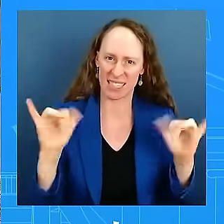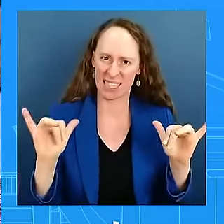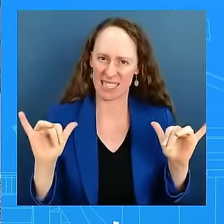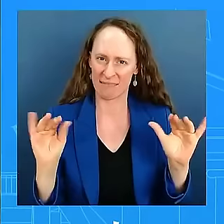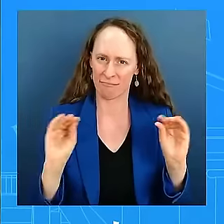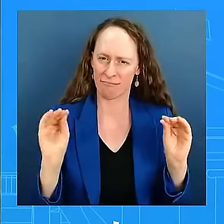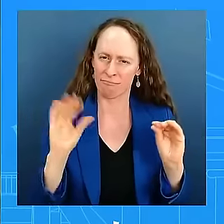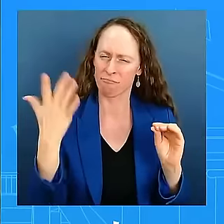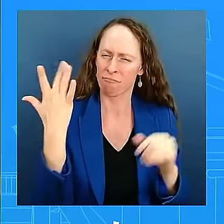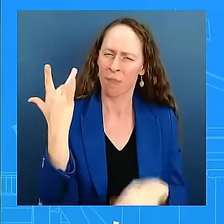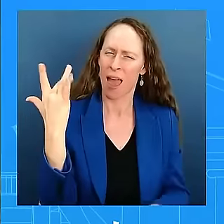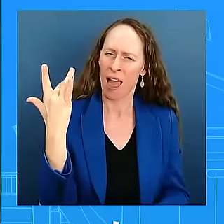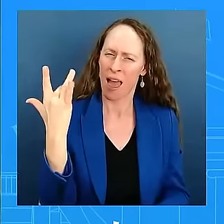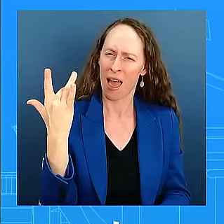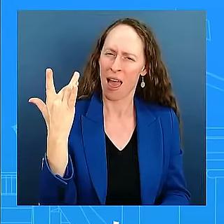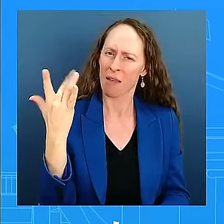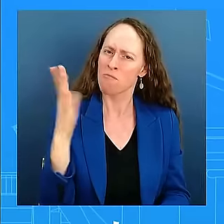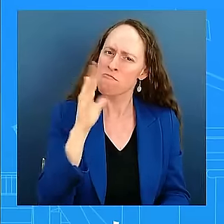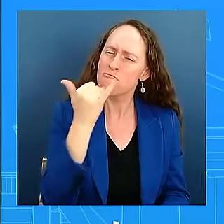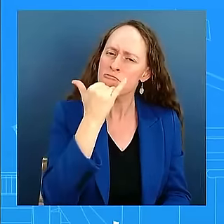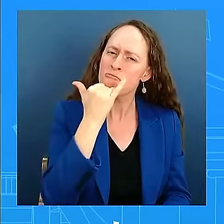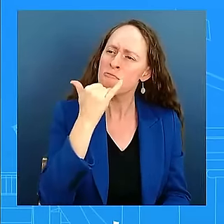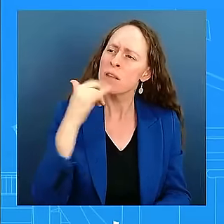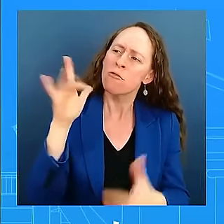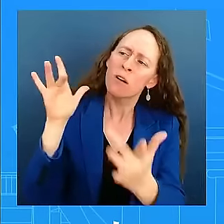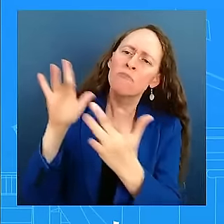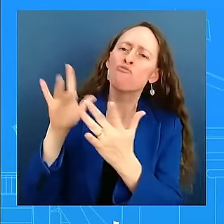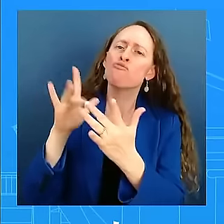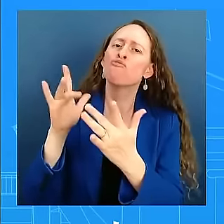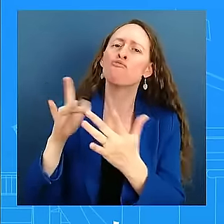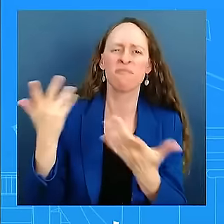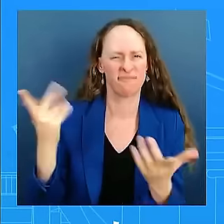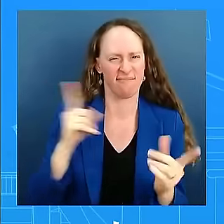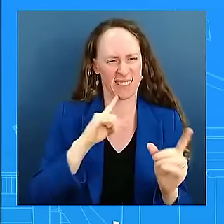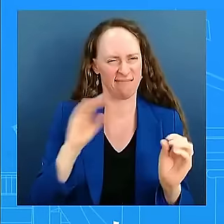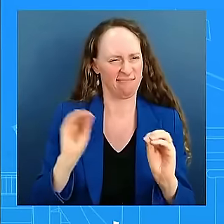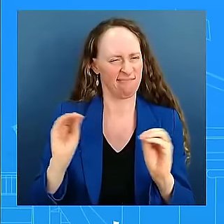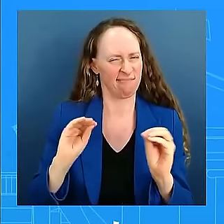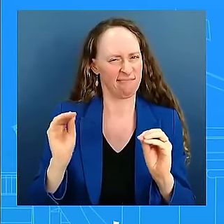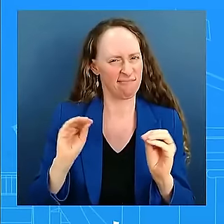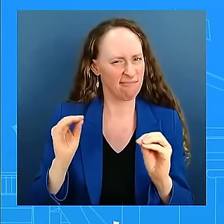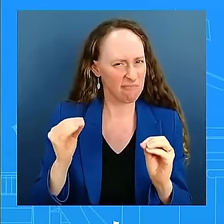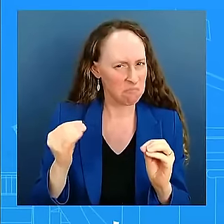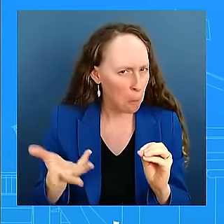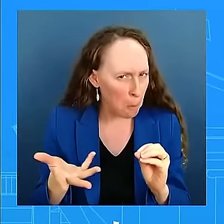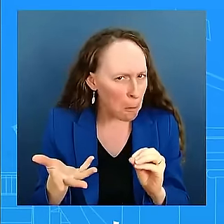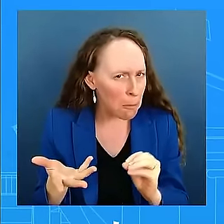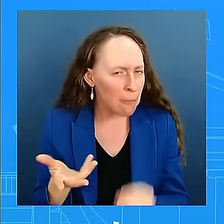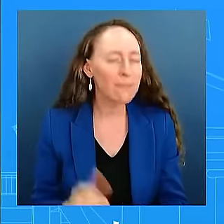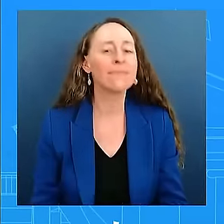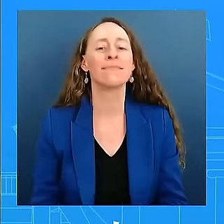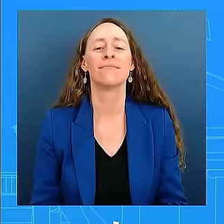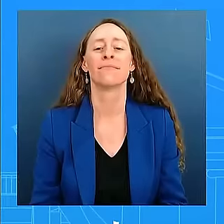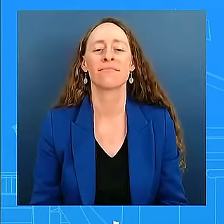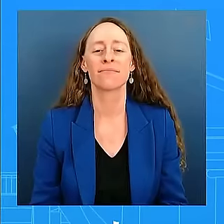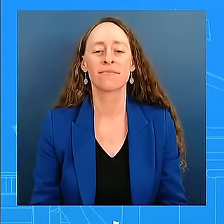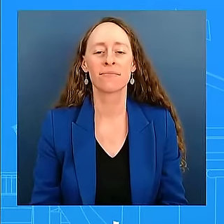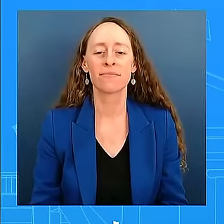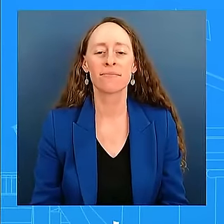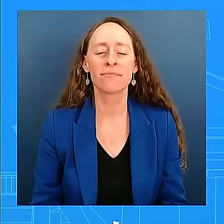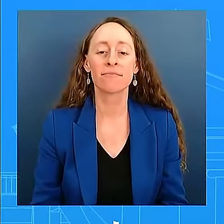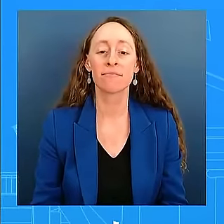So look, I would say this, in the past year the President and the Prime Minister have spoken more than a dozen times